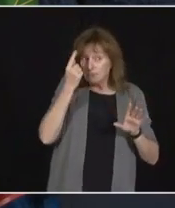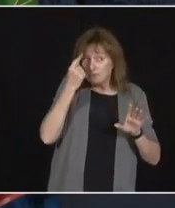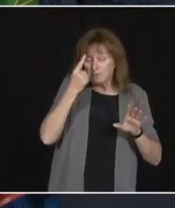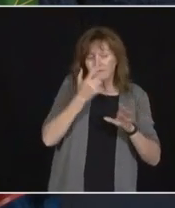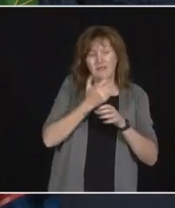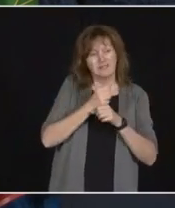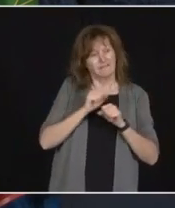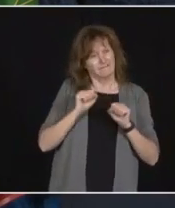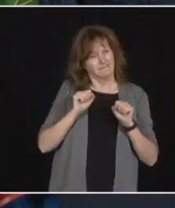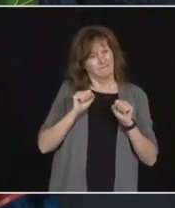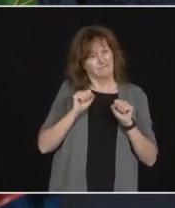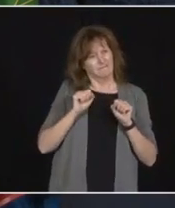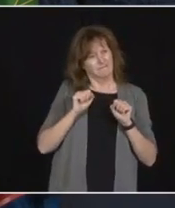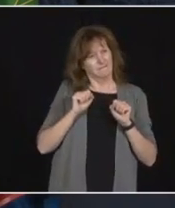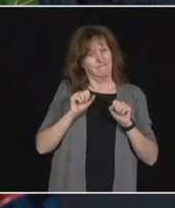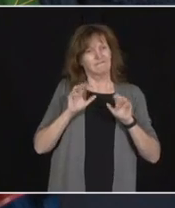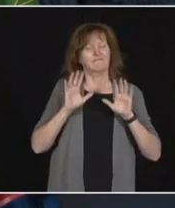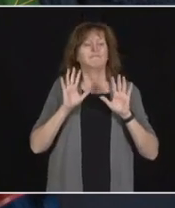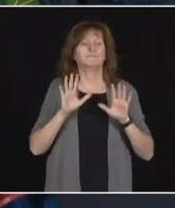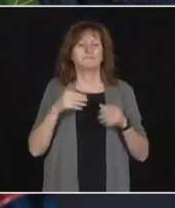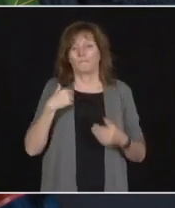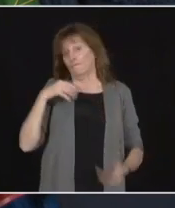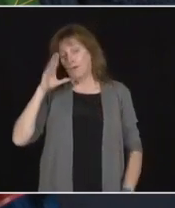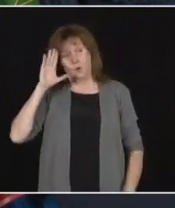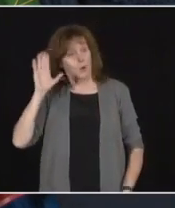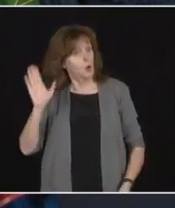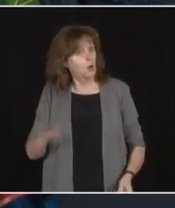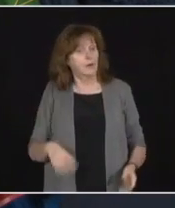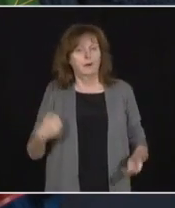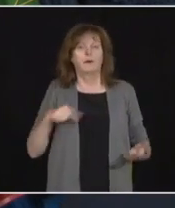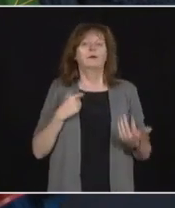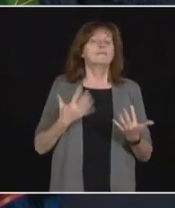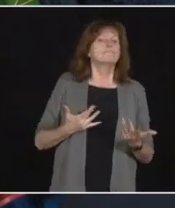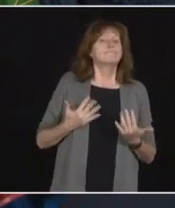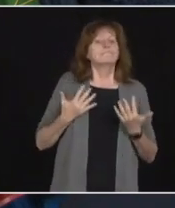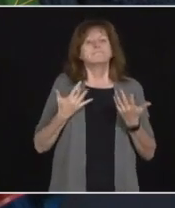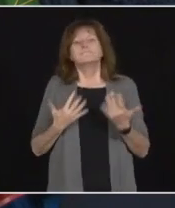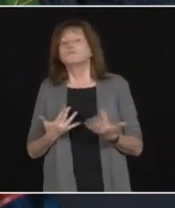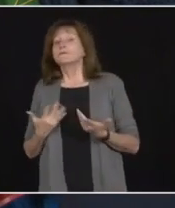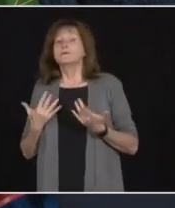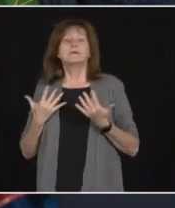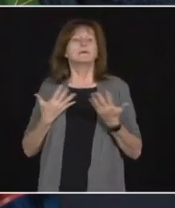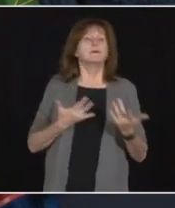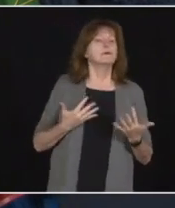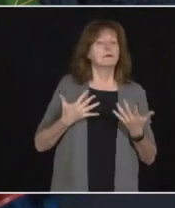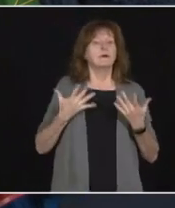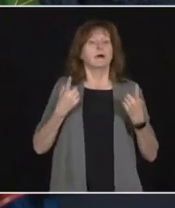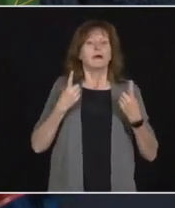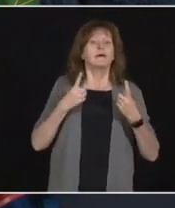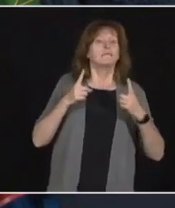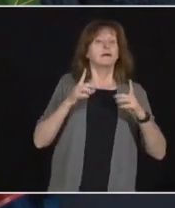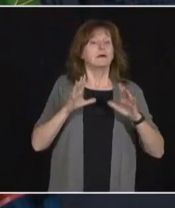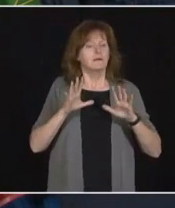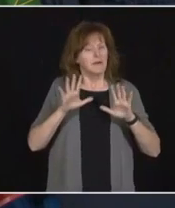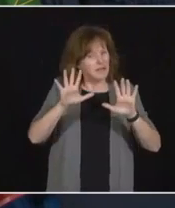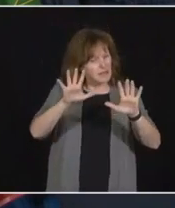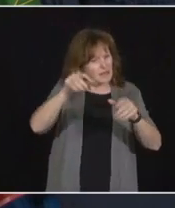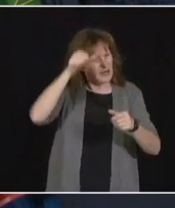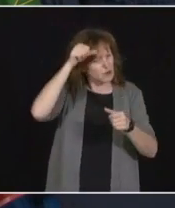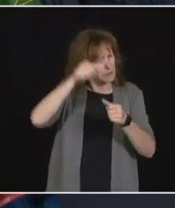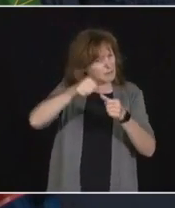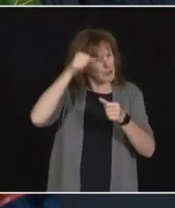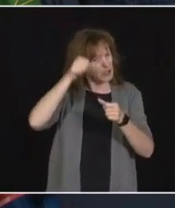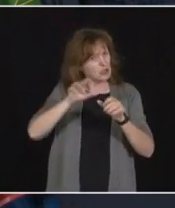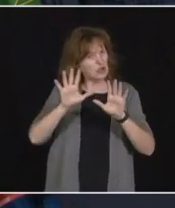this day, we have all been desperately waiting for. But we can't take our, take this progress for granted.